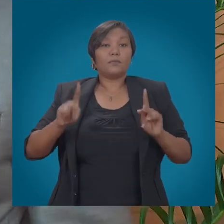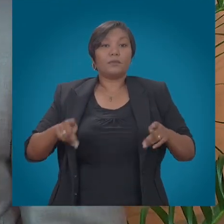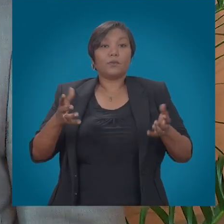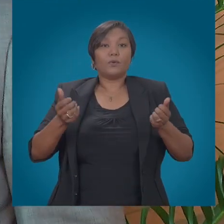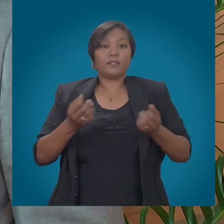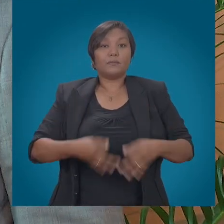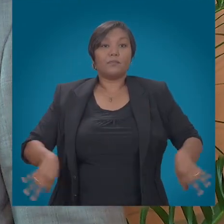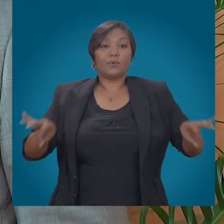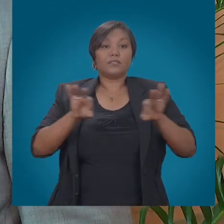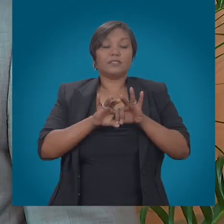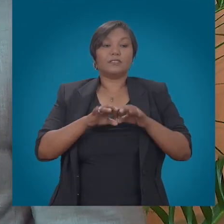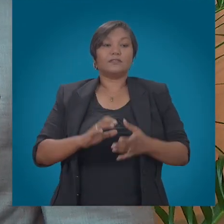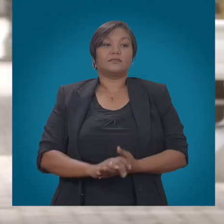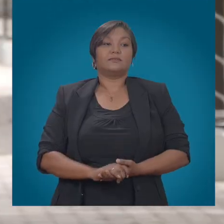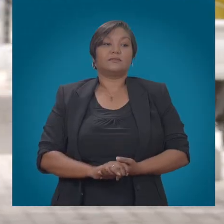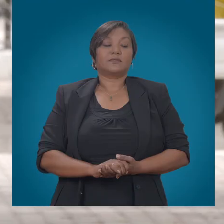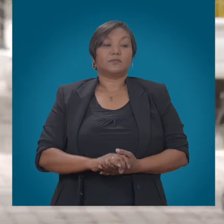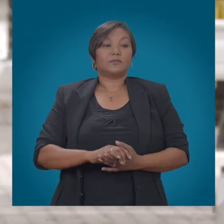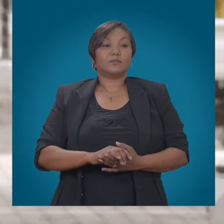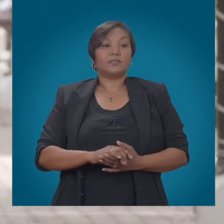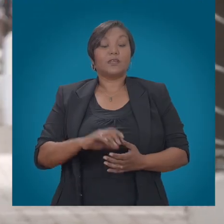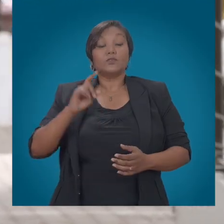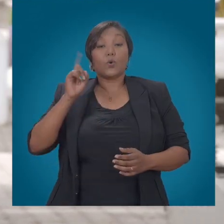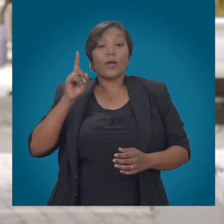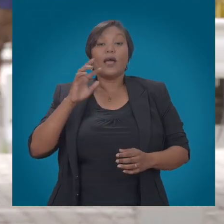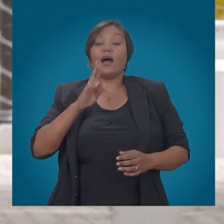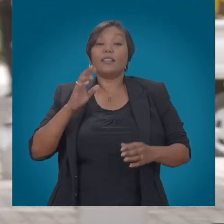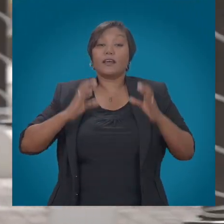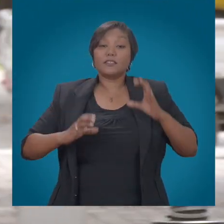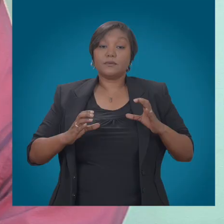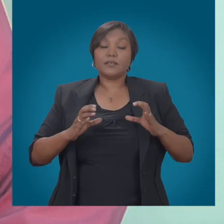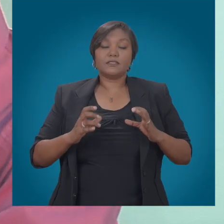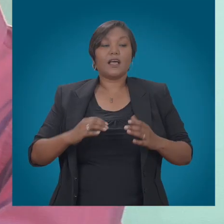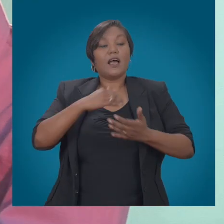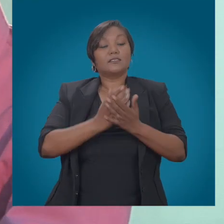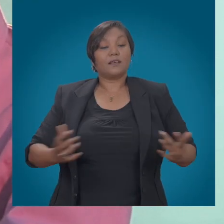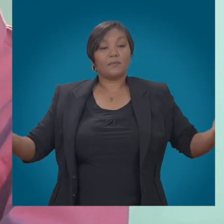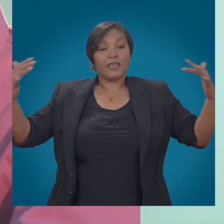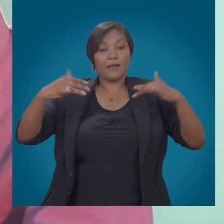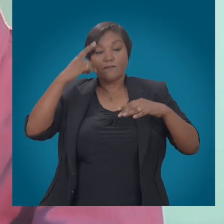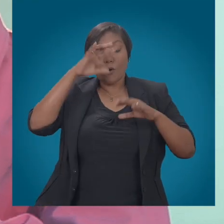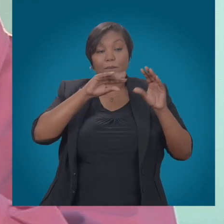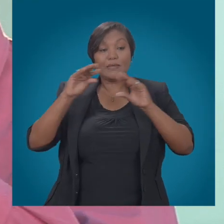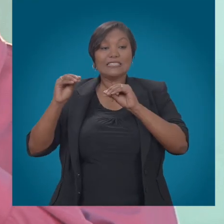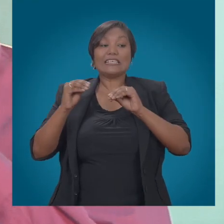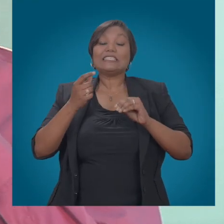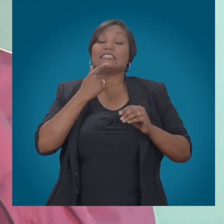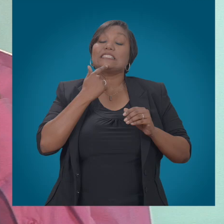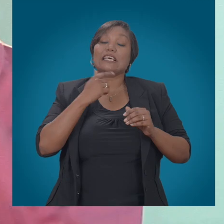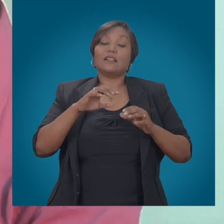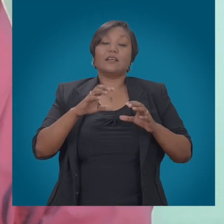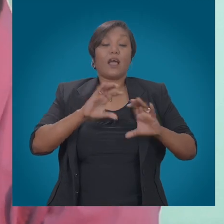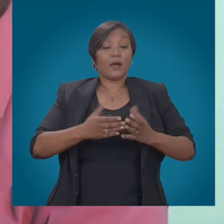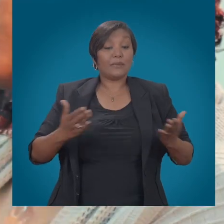choice play in this? But where are the consumers in this vexing debate? Well, many were on hand at the ICT forum to